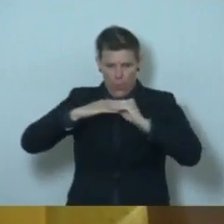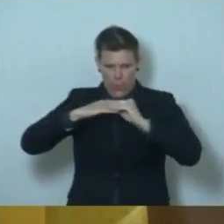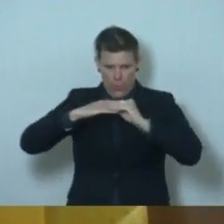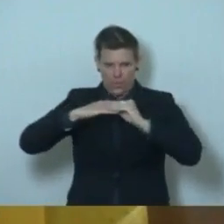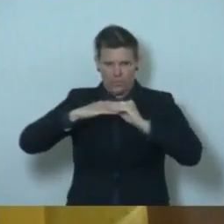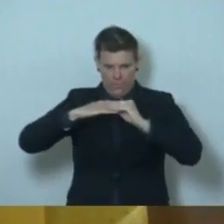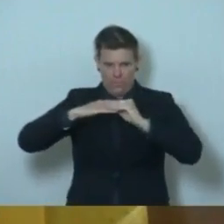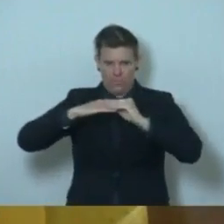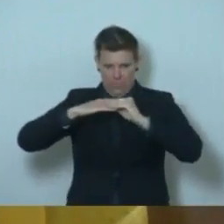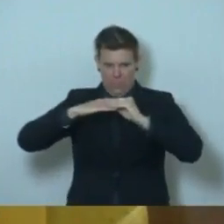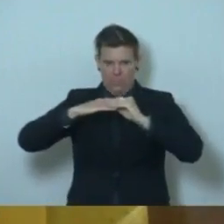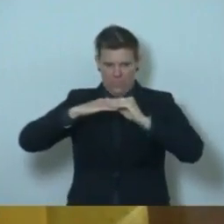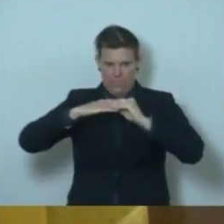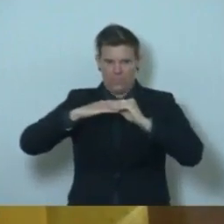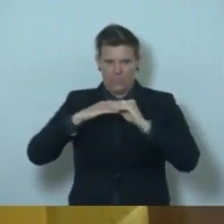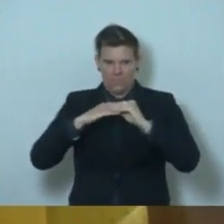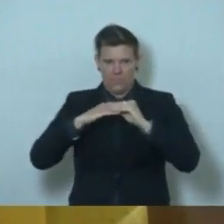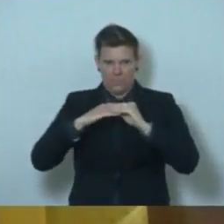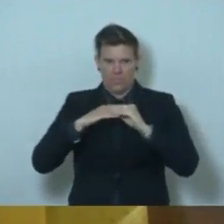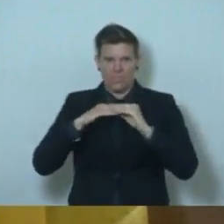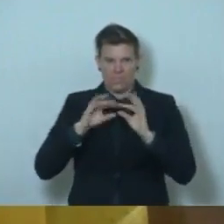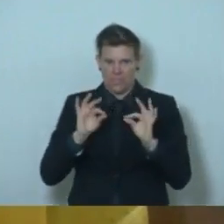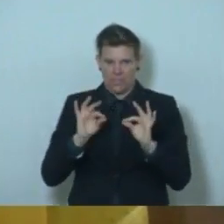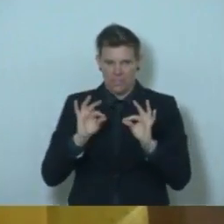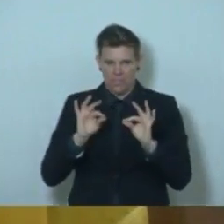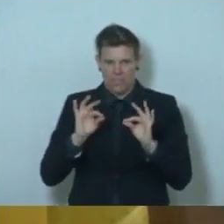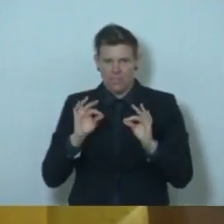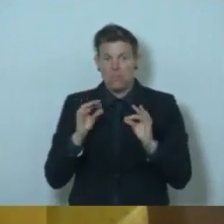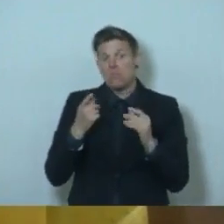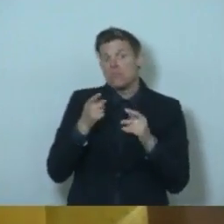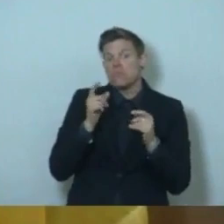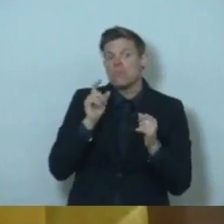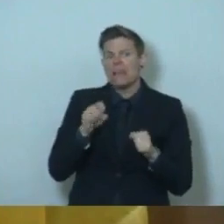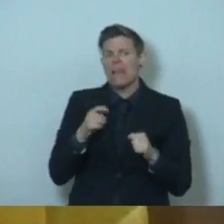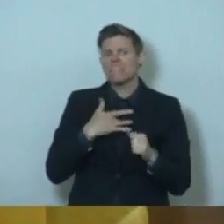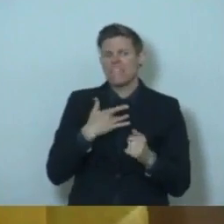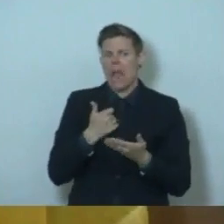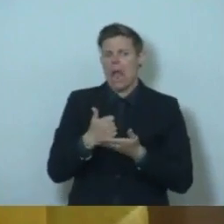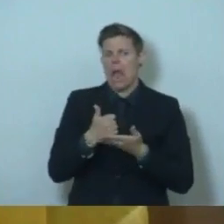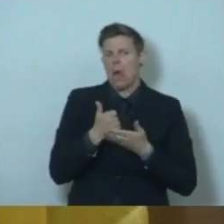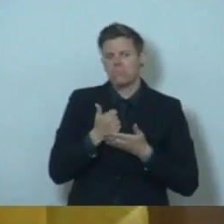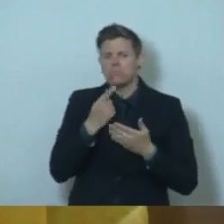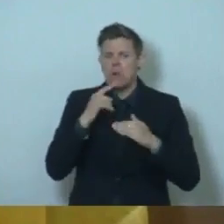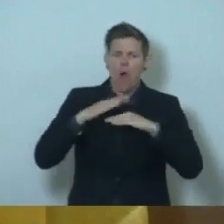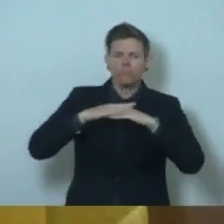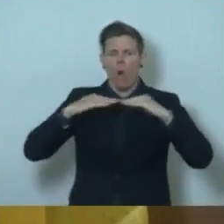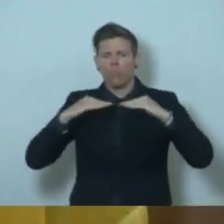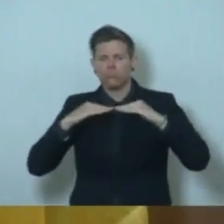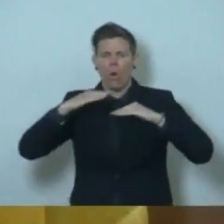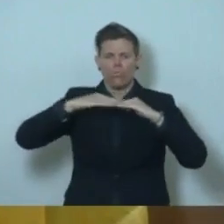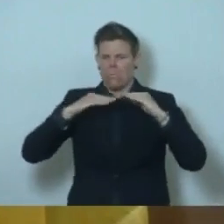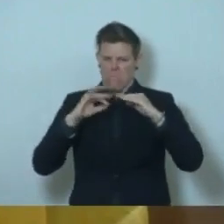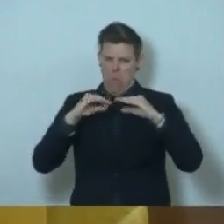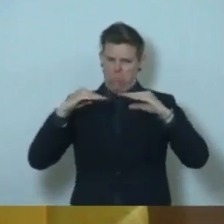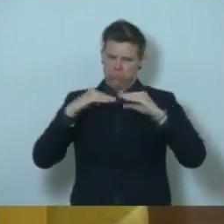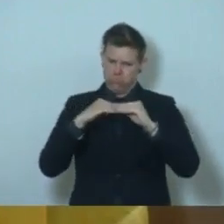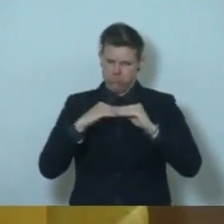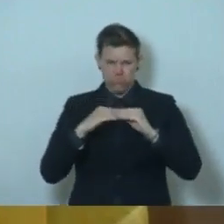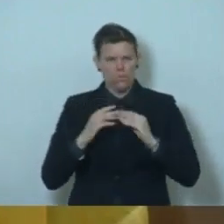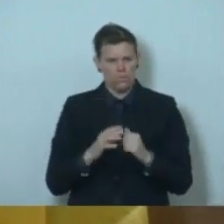but you'll see that I tucked one end into the other, right? I made kind of a knot just by tucking it in,